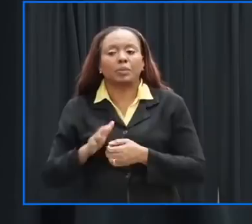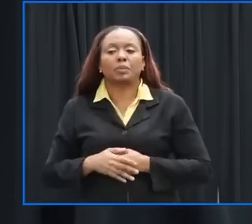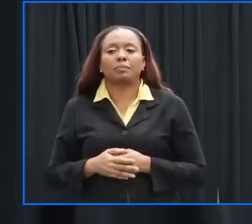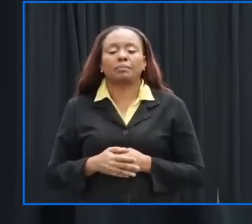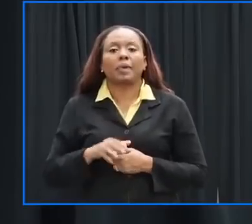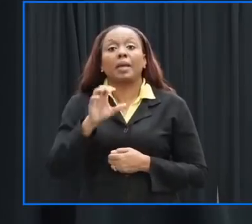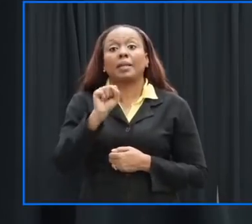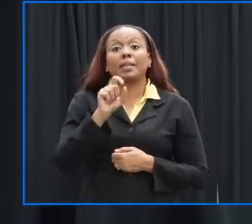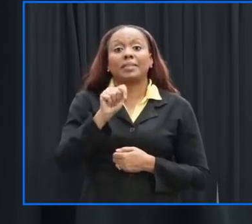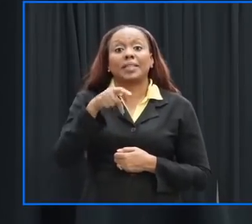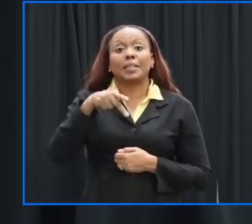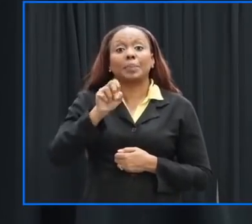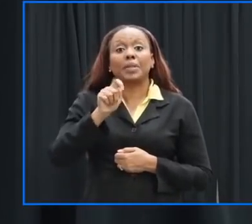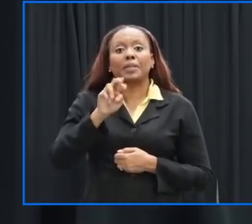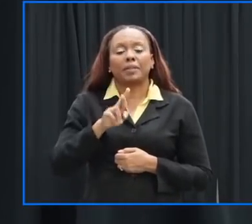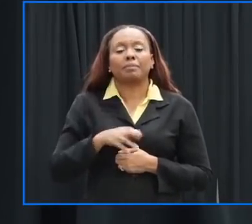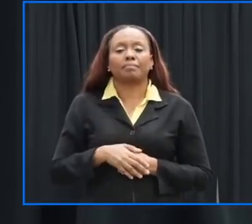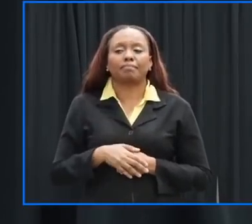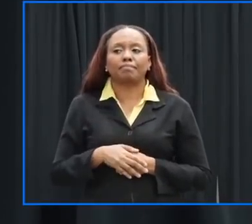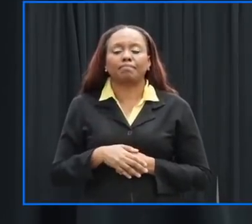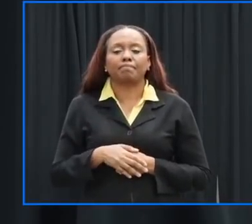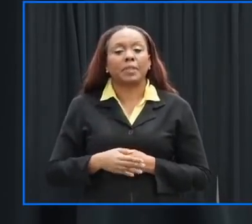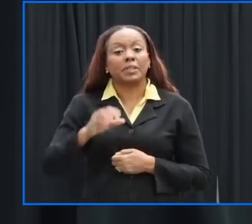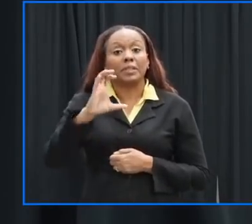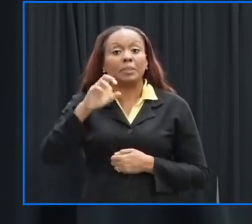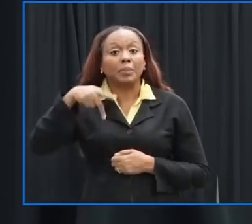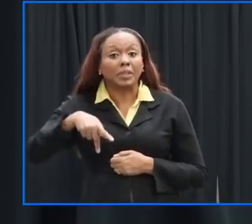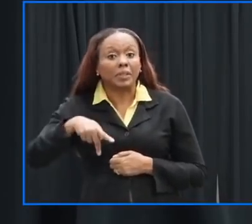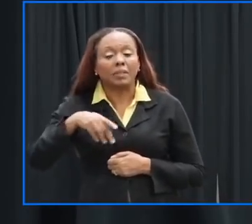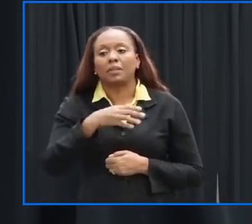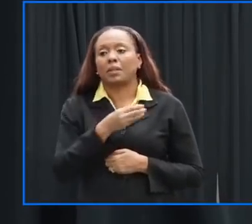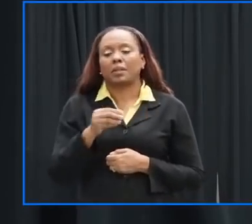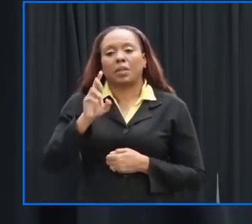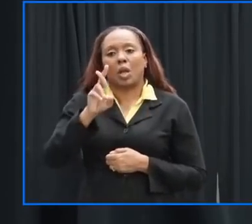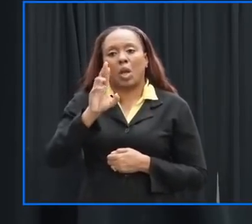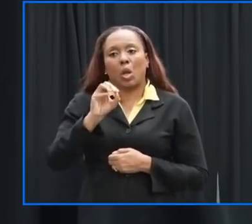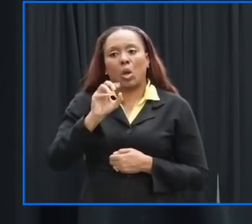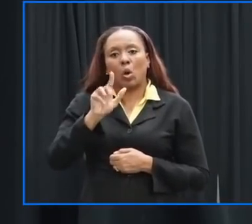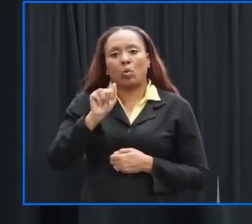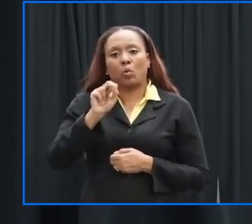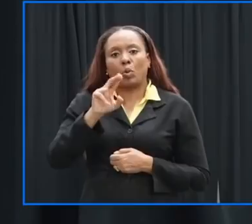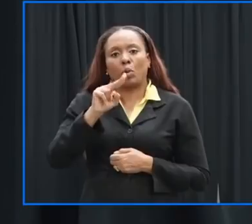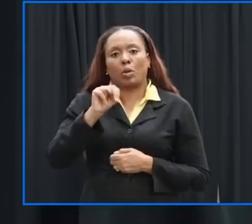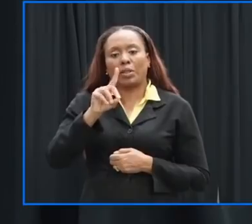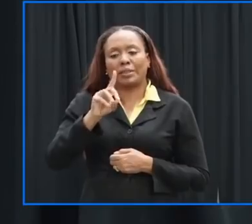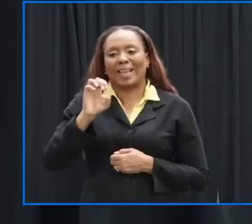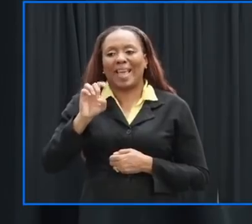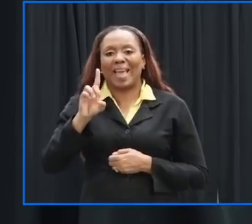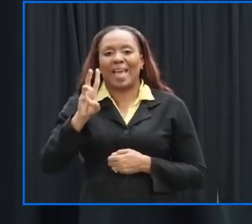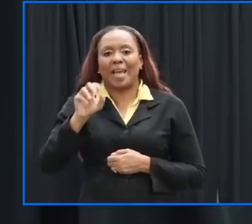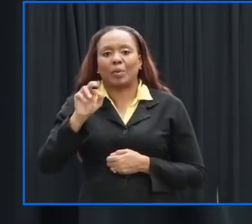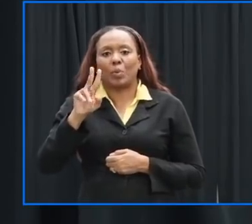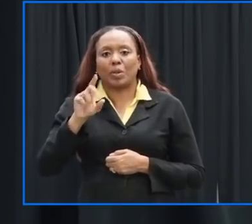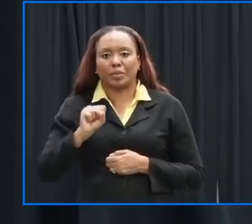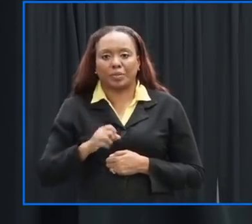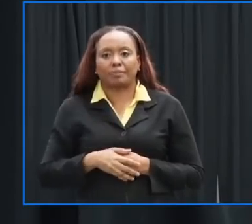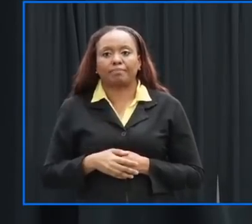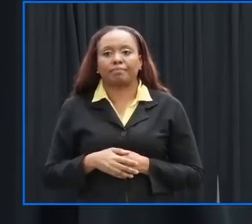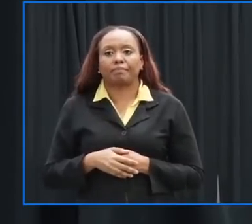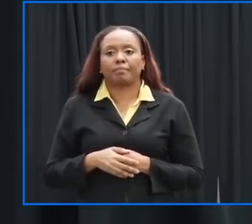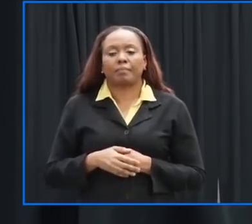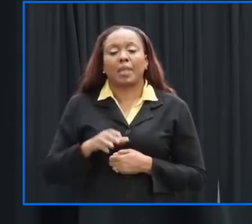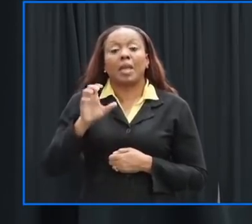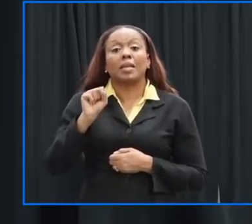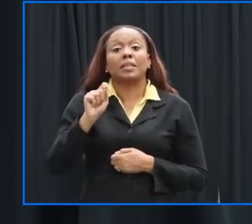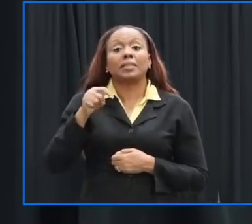in saint peter we have courage and parry school and roland erwards in saint philip we have the hildeskeen primary